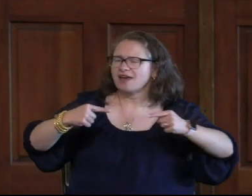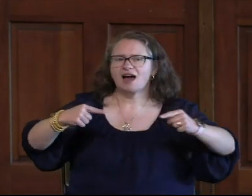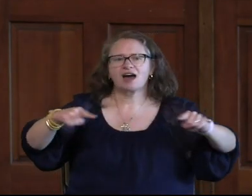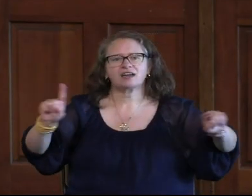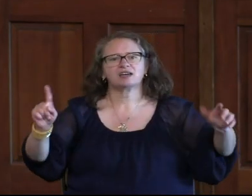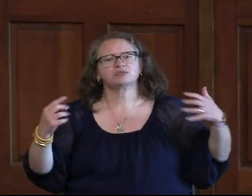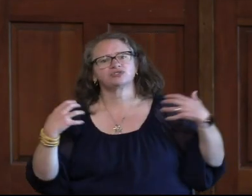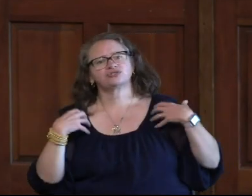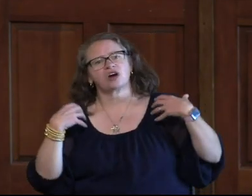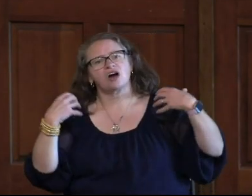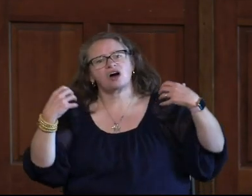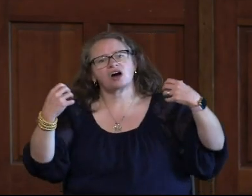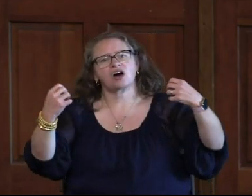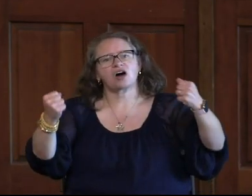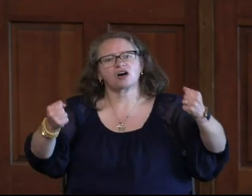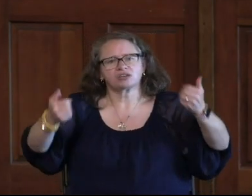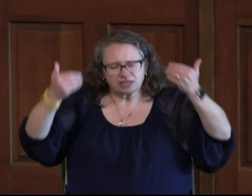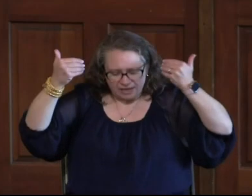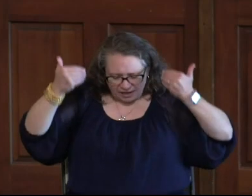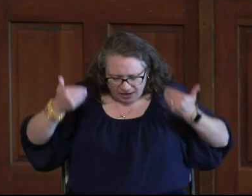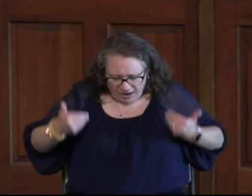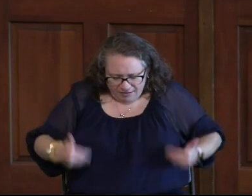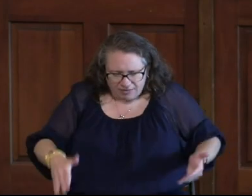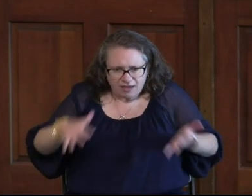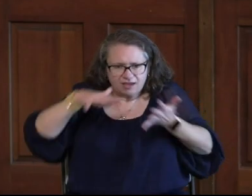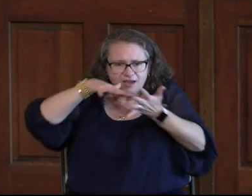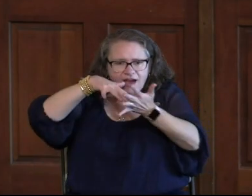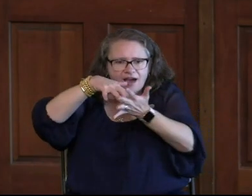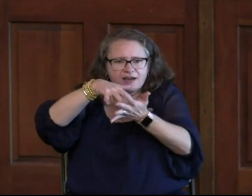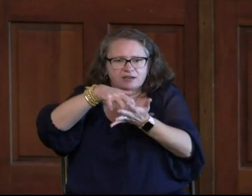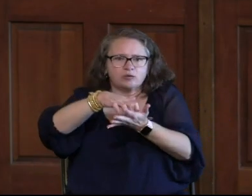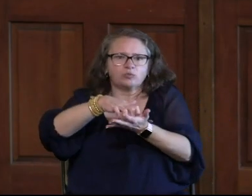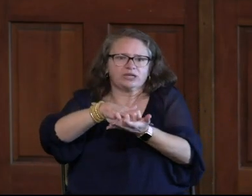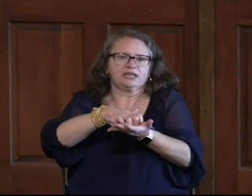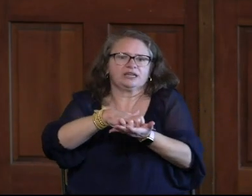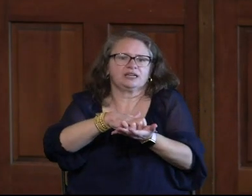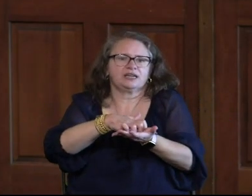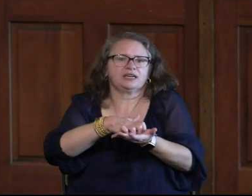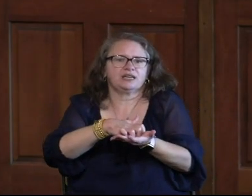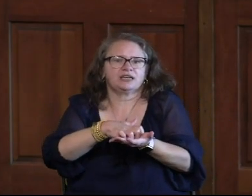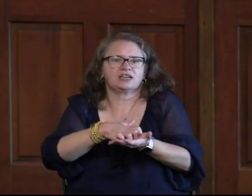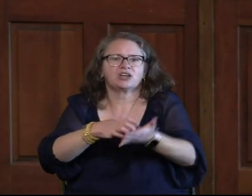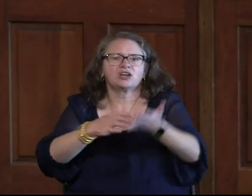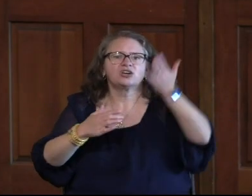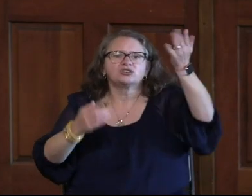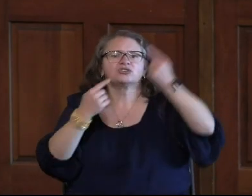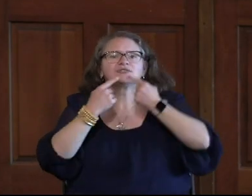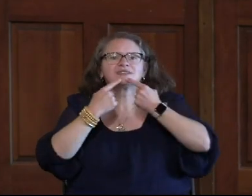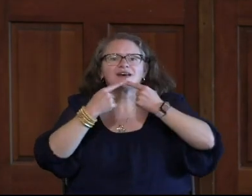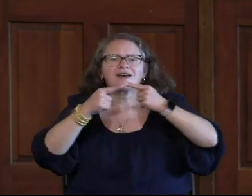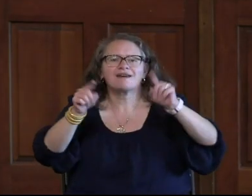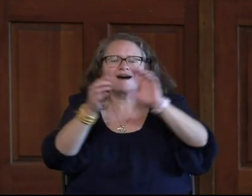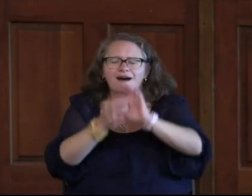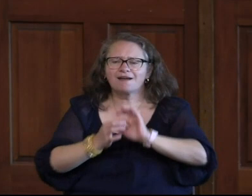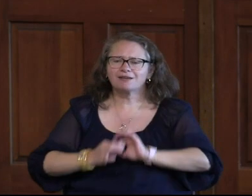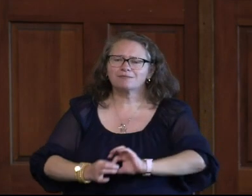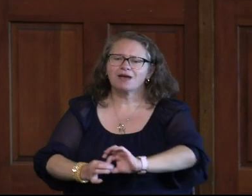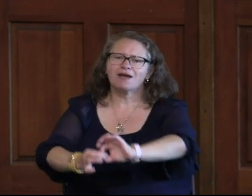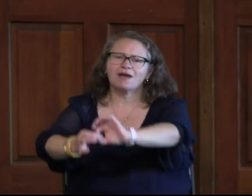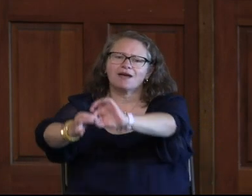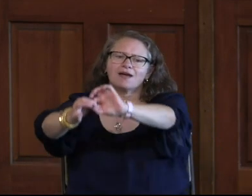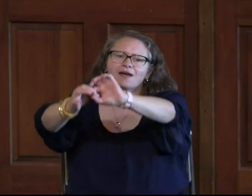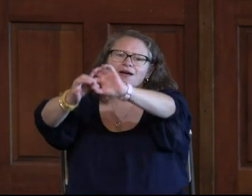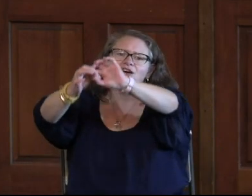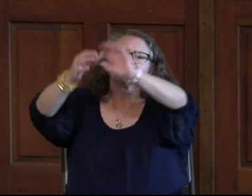say I am strong when I think I am weak You say I